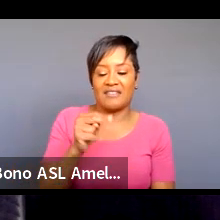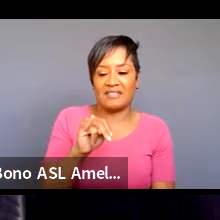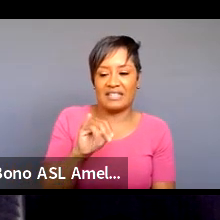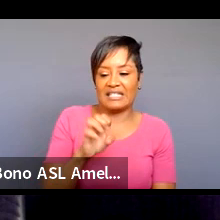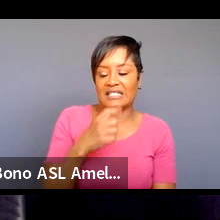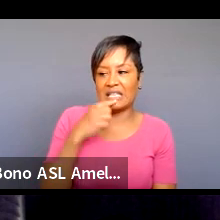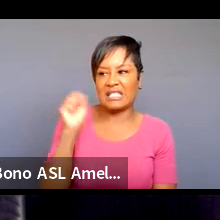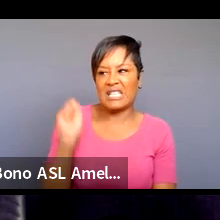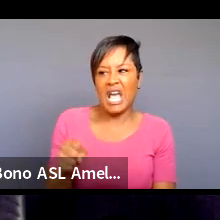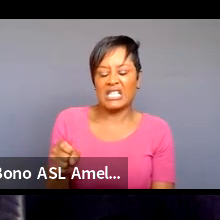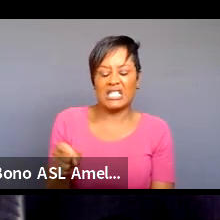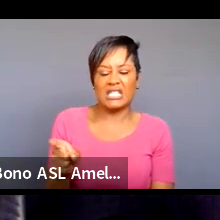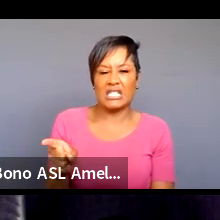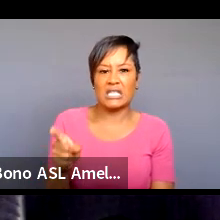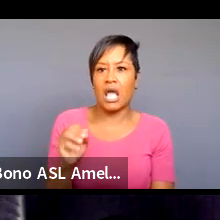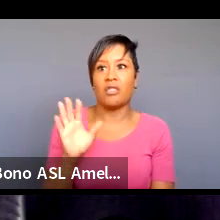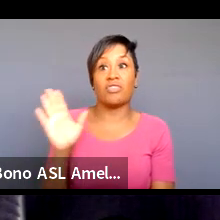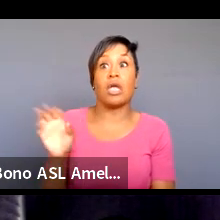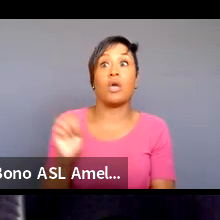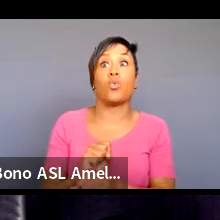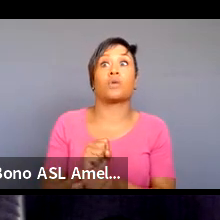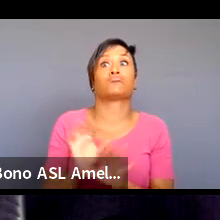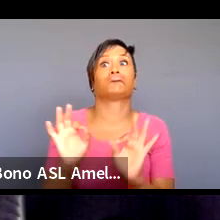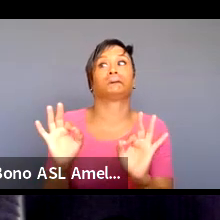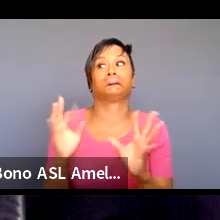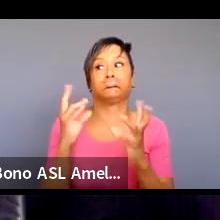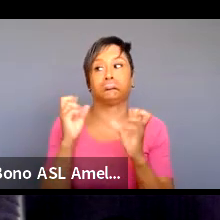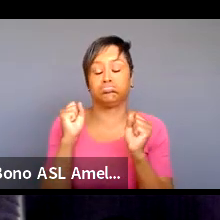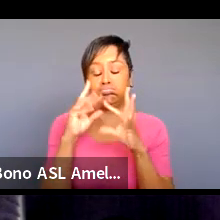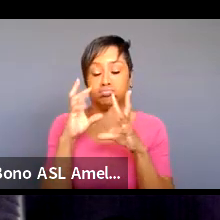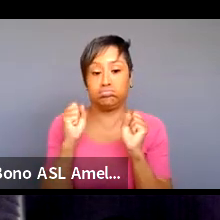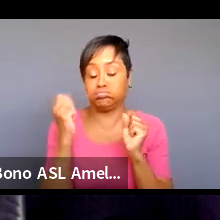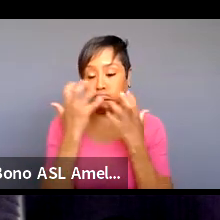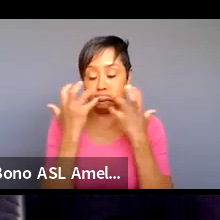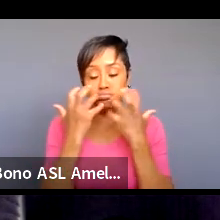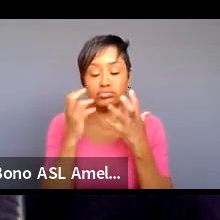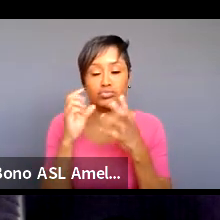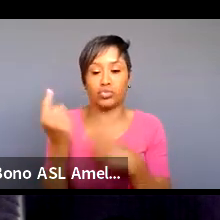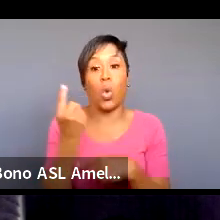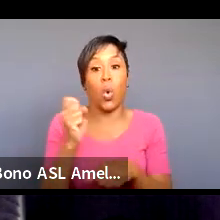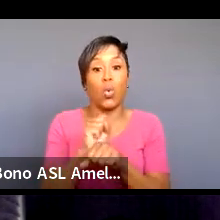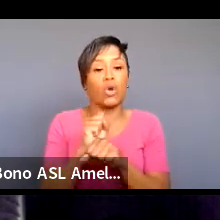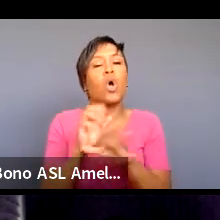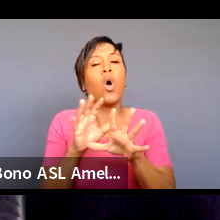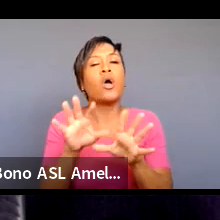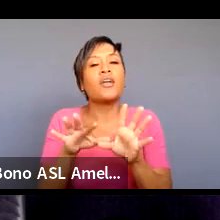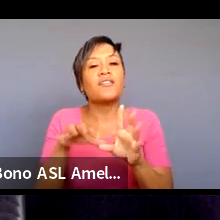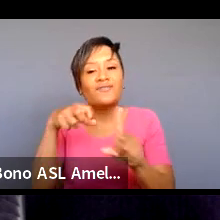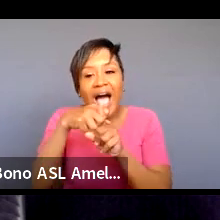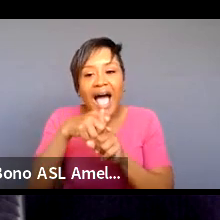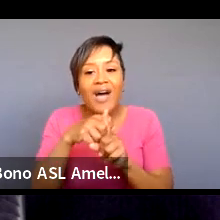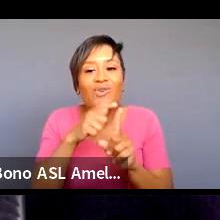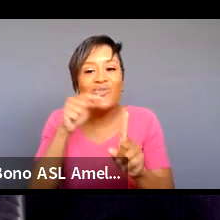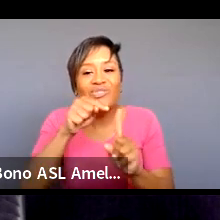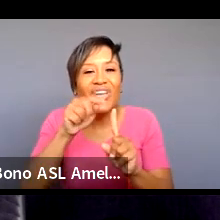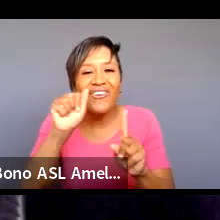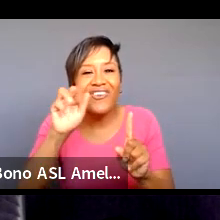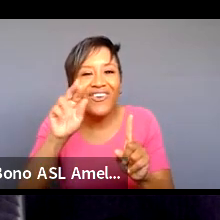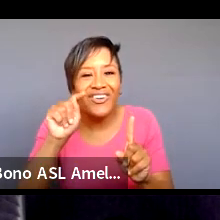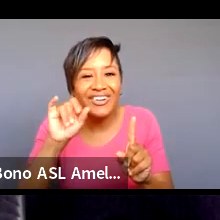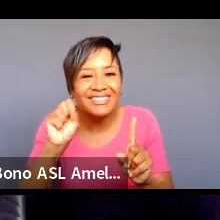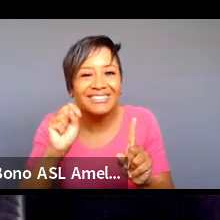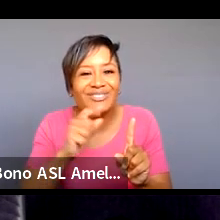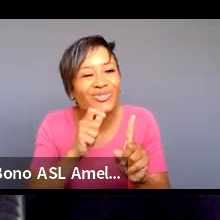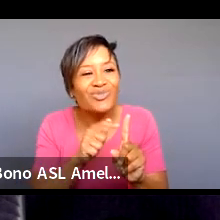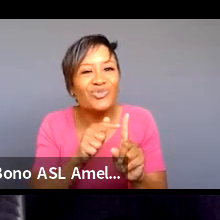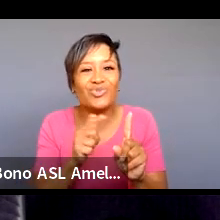so and their work also they do incredible solo work um so again like trying to find the artist and uh and just trying to